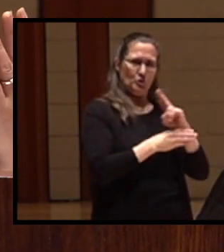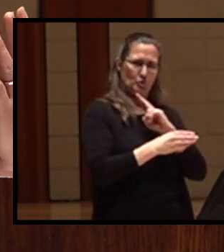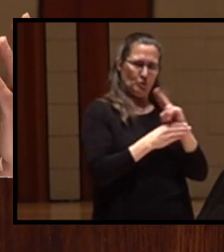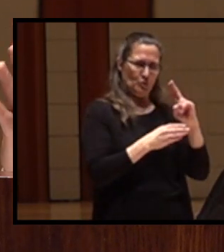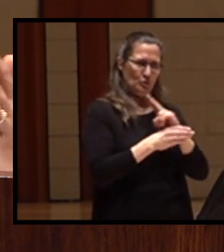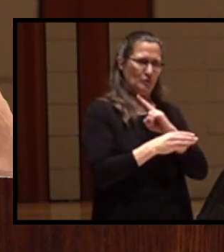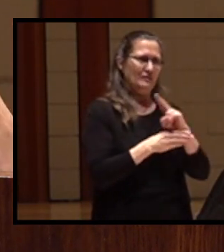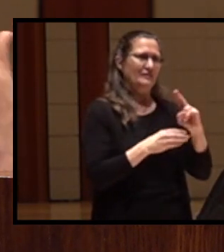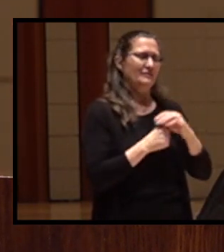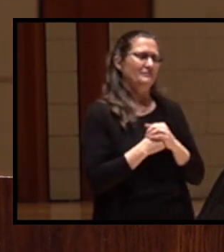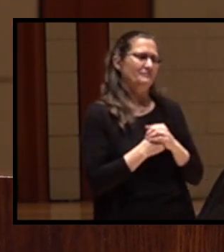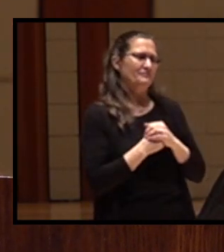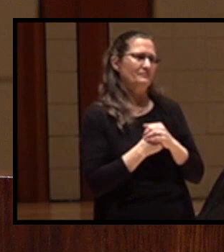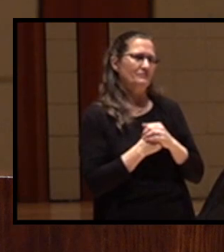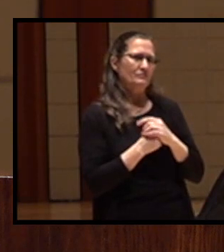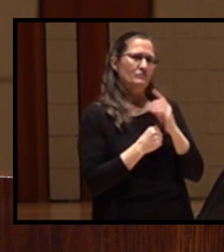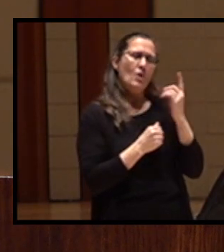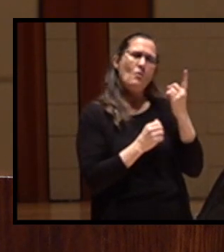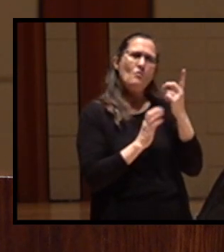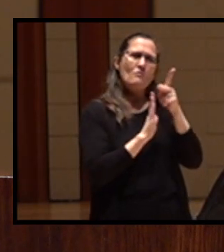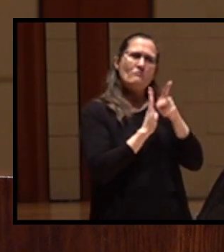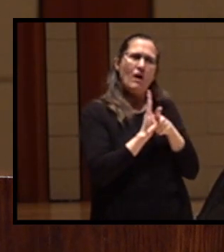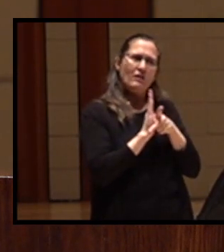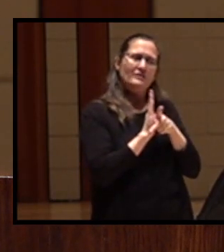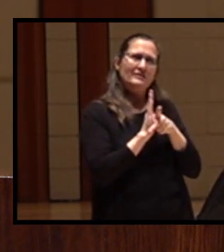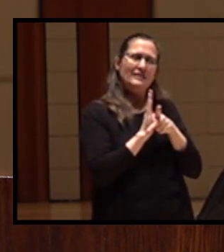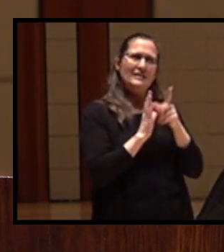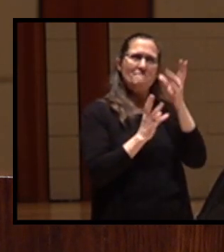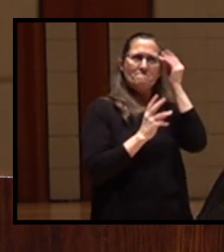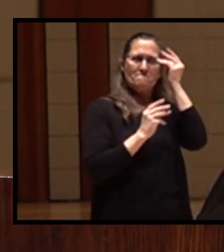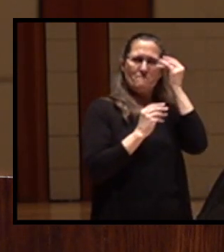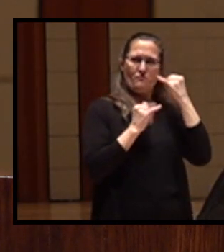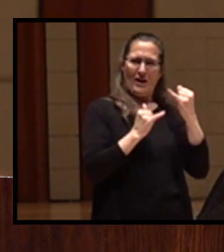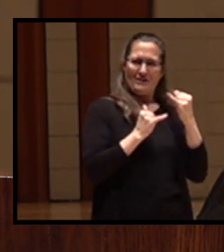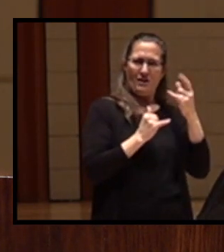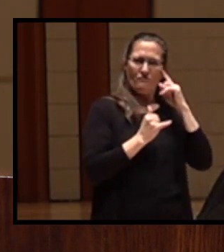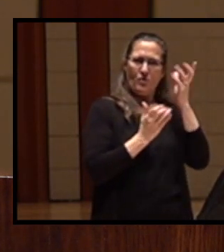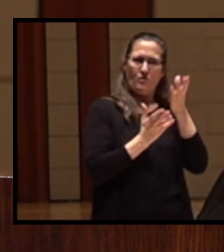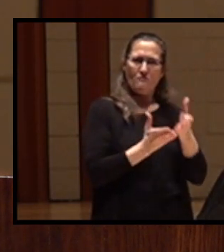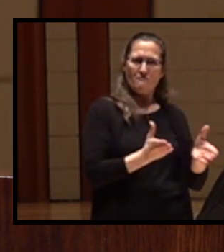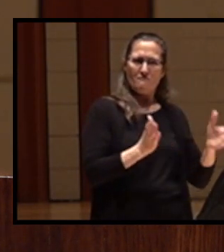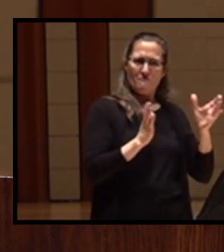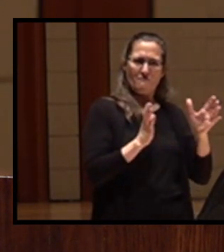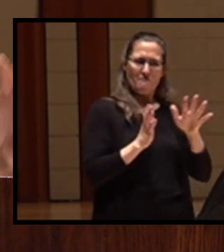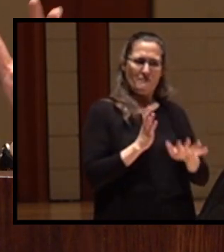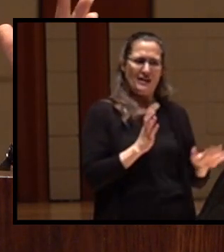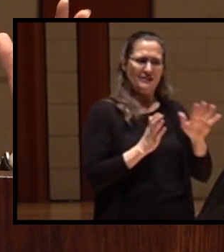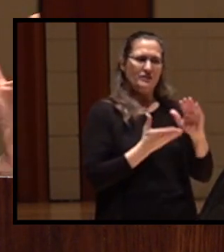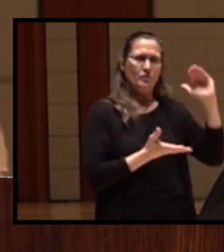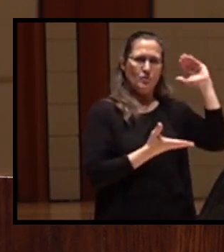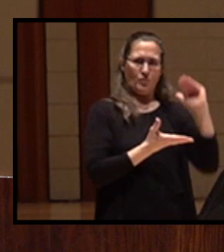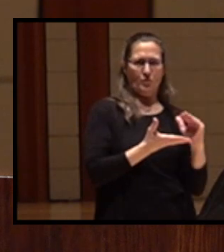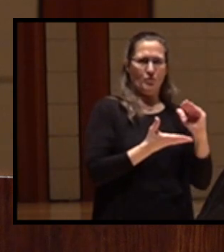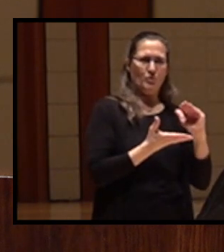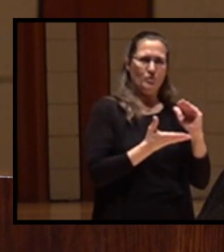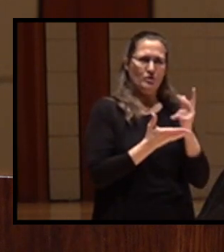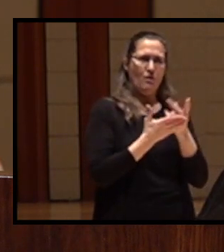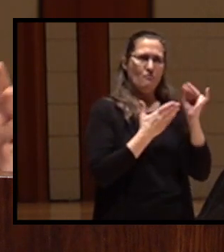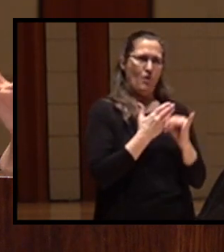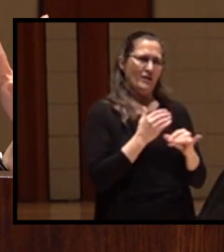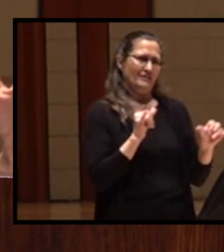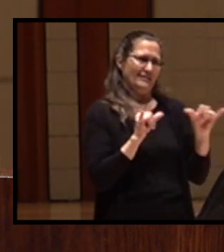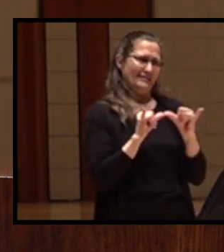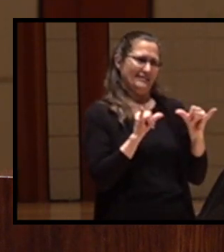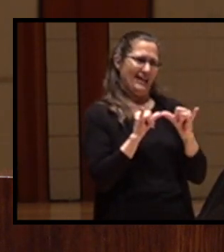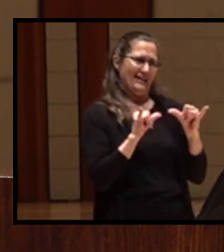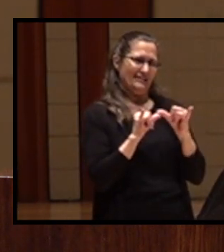policy directions that's being considered now in the basin is the idea of reducing the project size